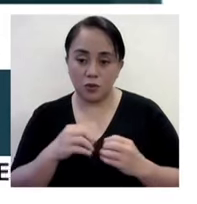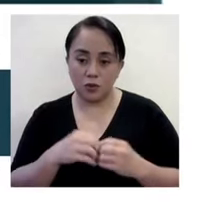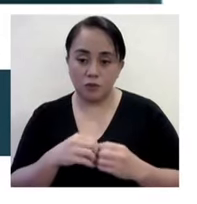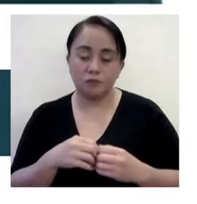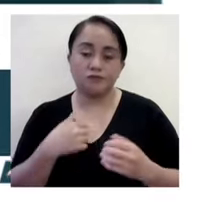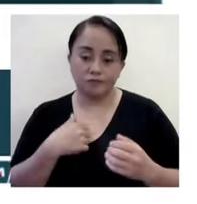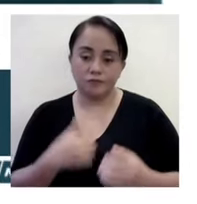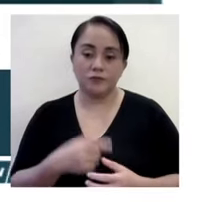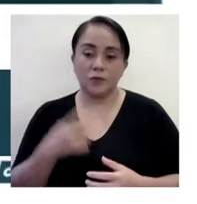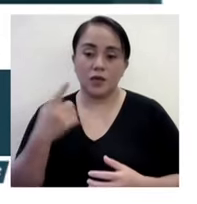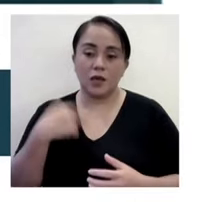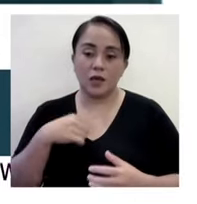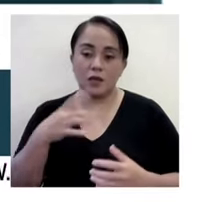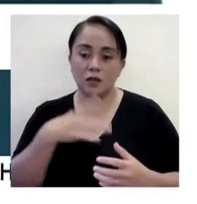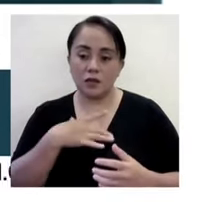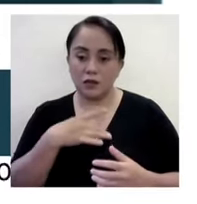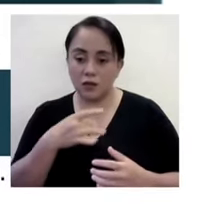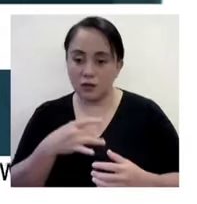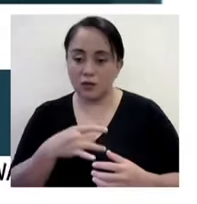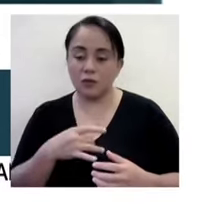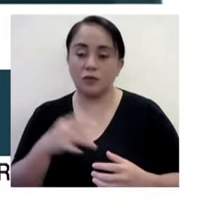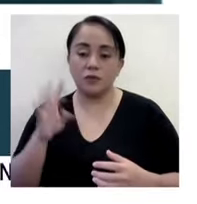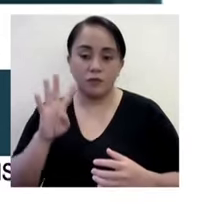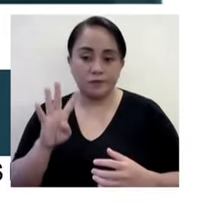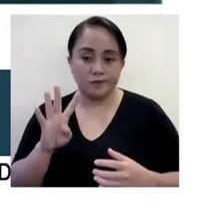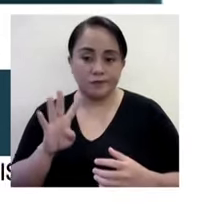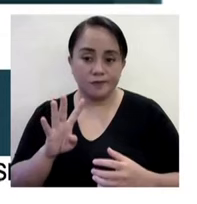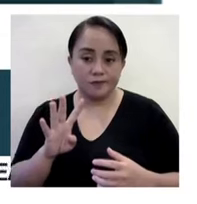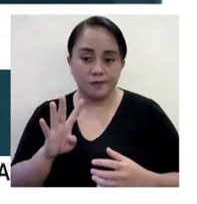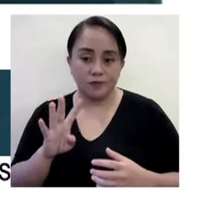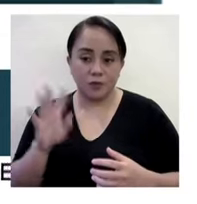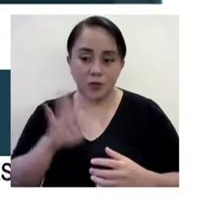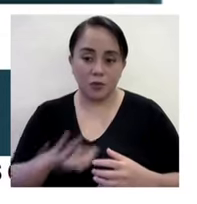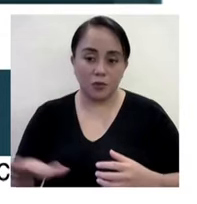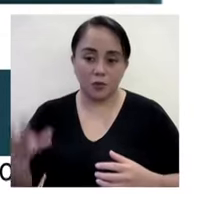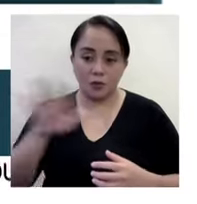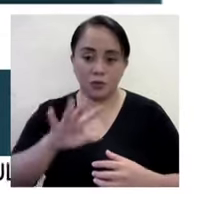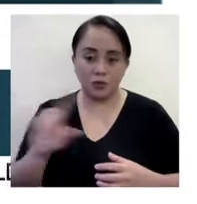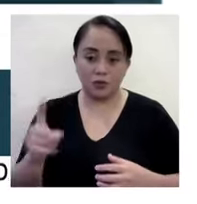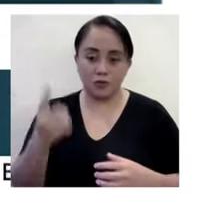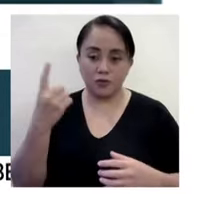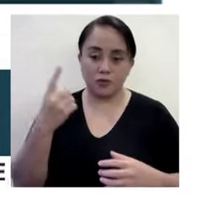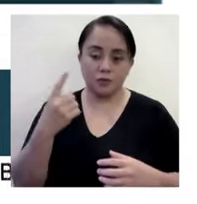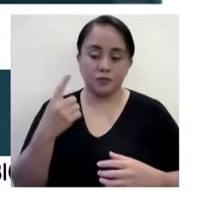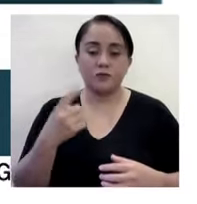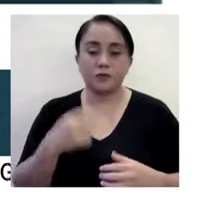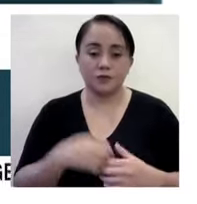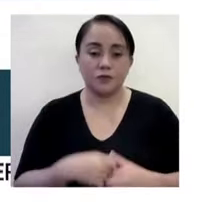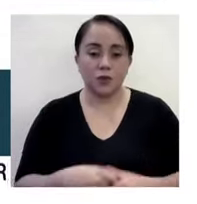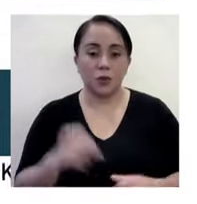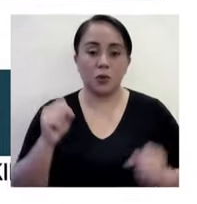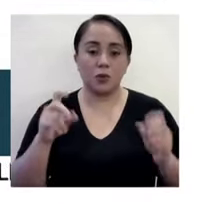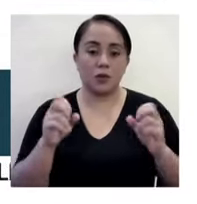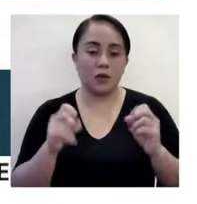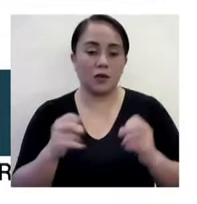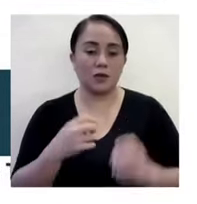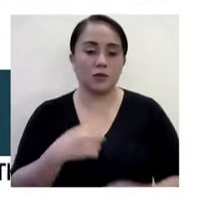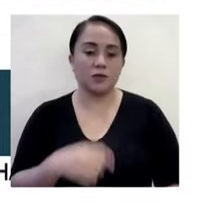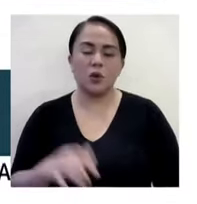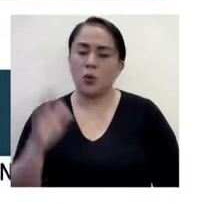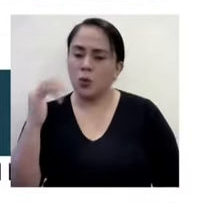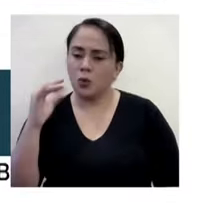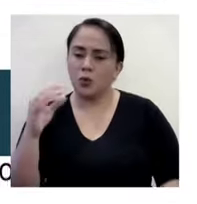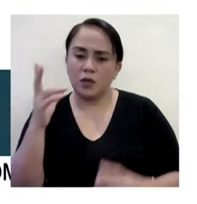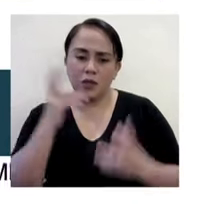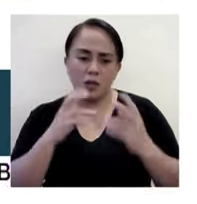released. And luckily, we got our two hostages among the very first. All right. On that note, we do hope to hear more from